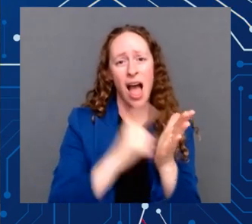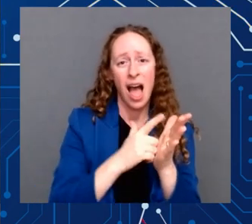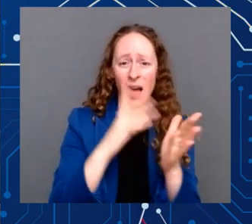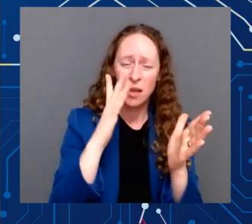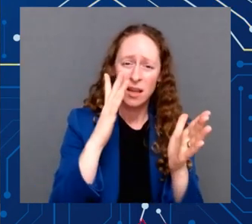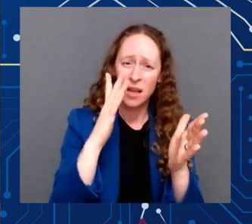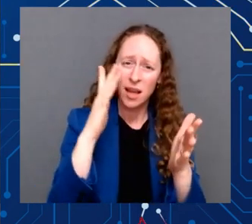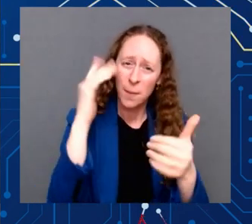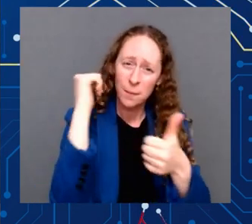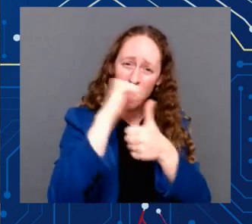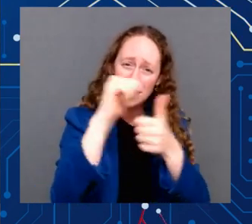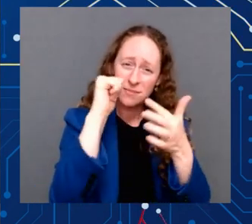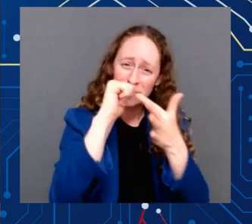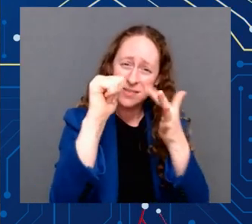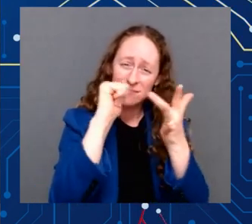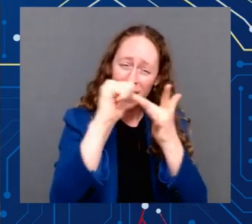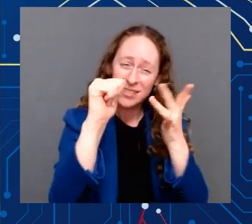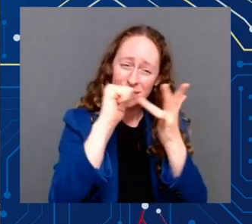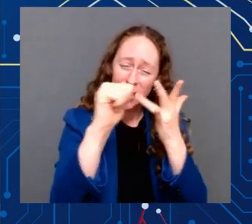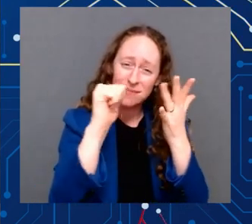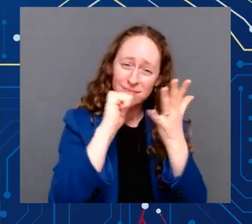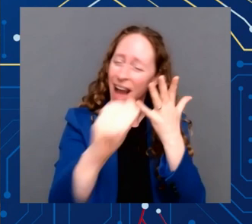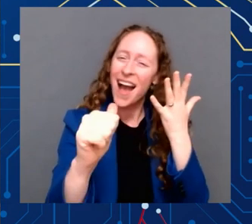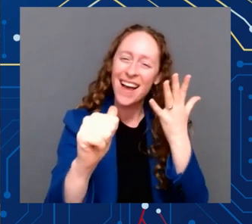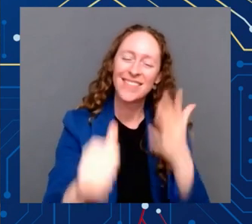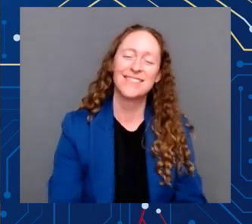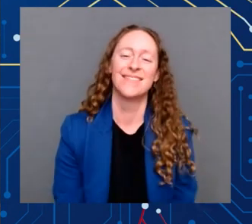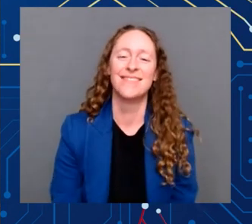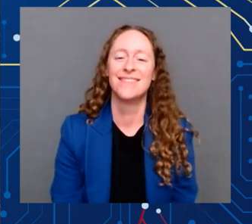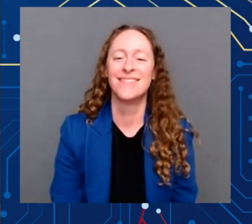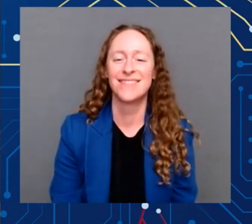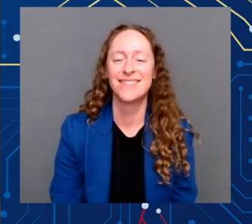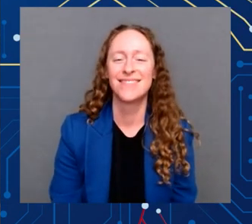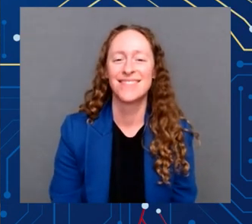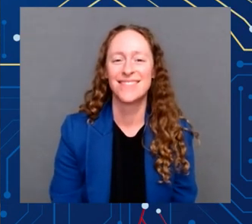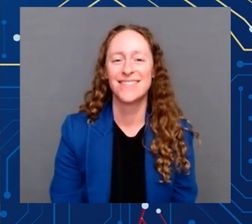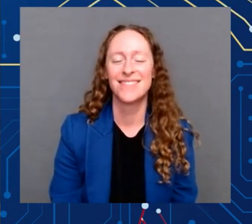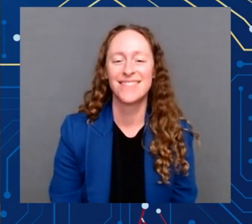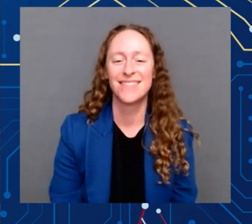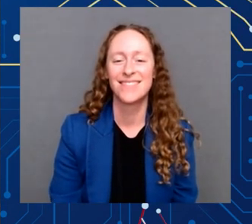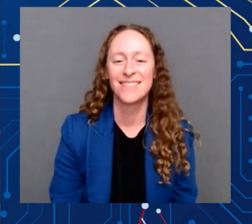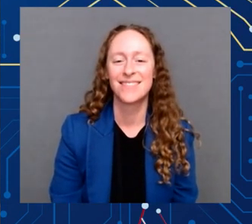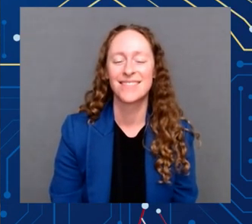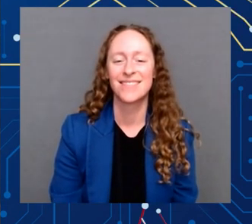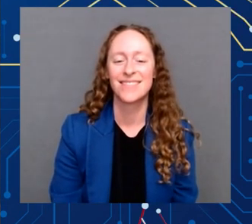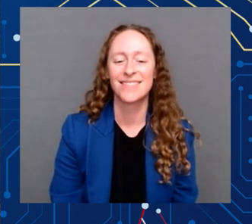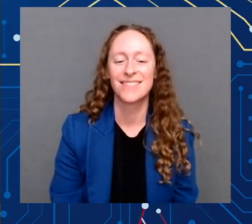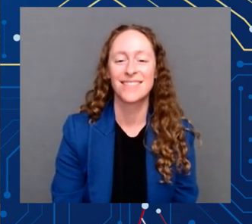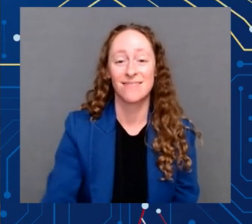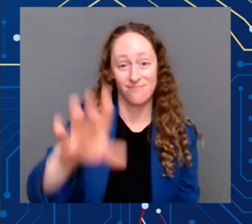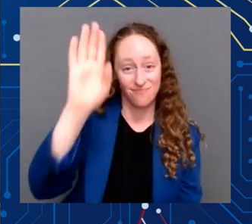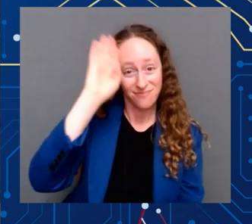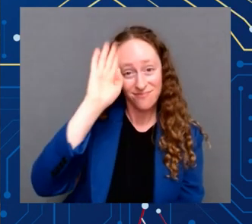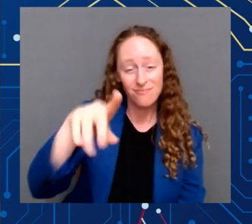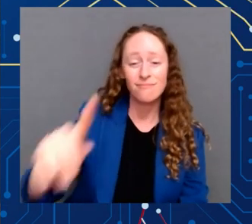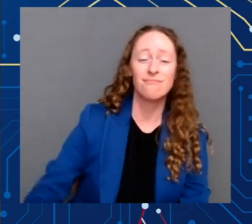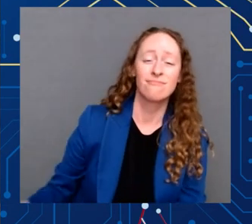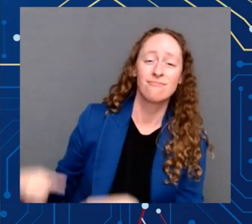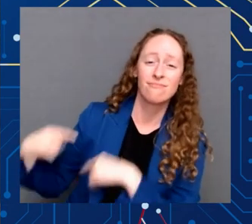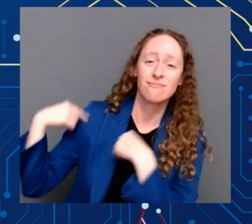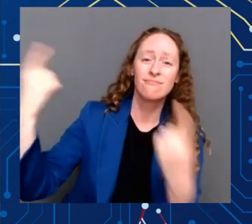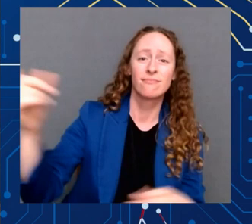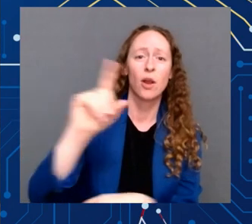For the last century, American prosperity was anchored on our unmatched commitment to scientific